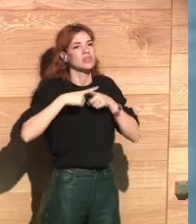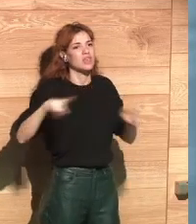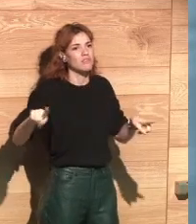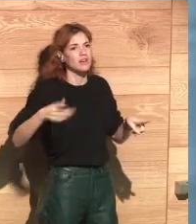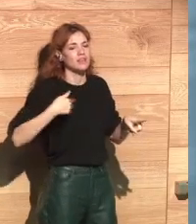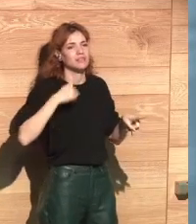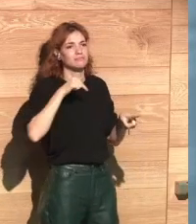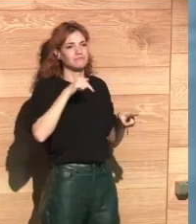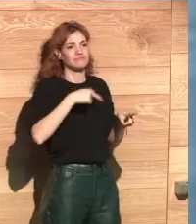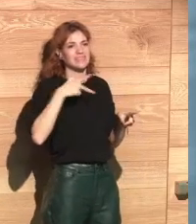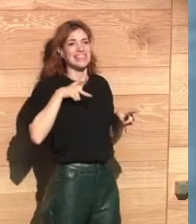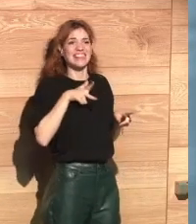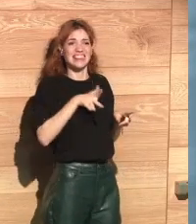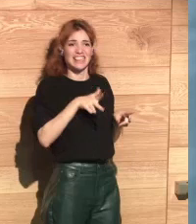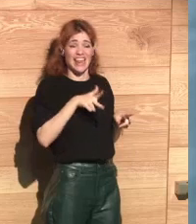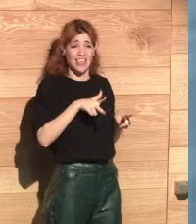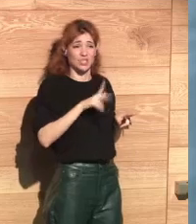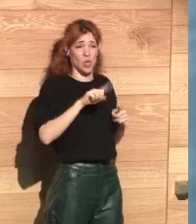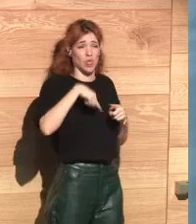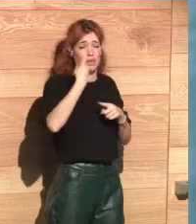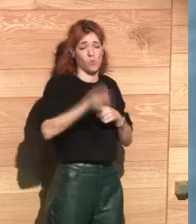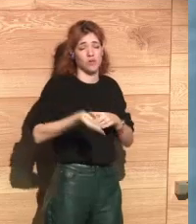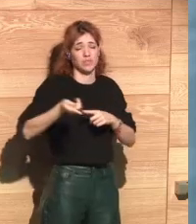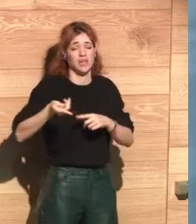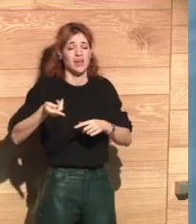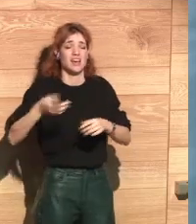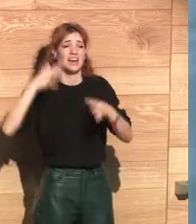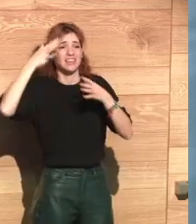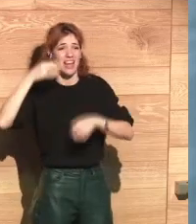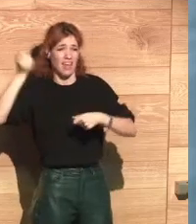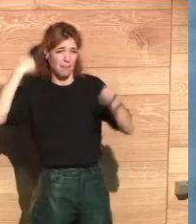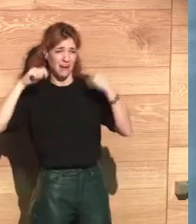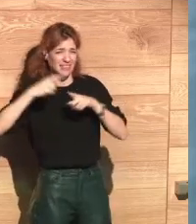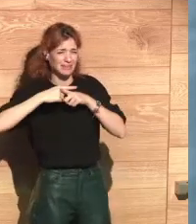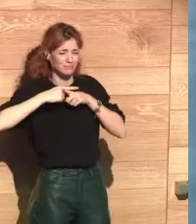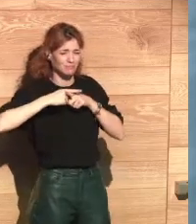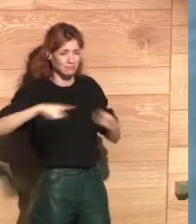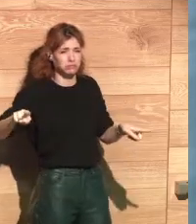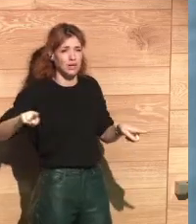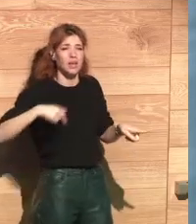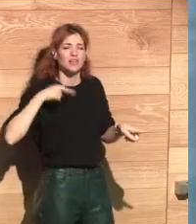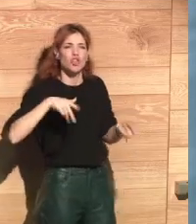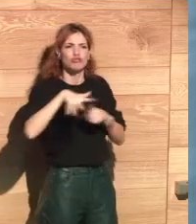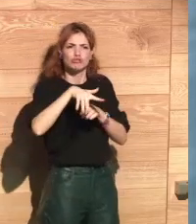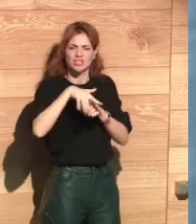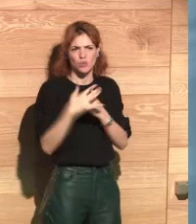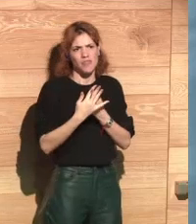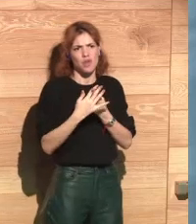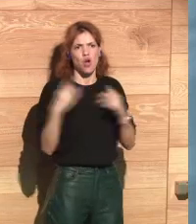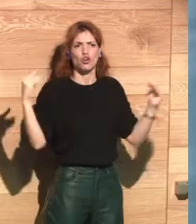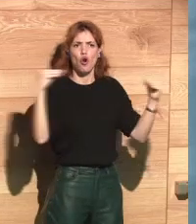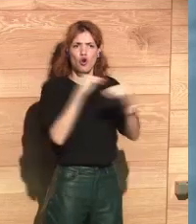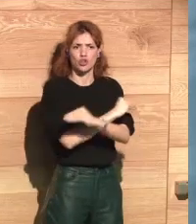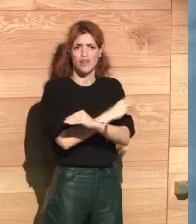and there is a relationship between the legal aspect and the practical reality of things. And this